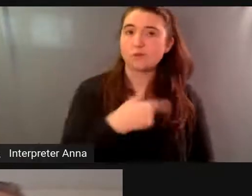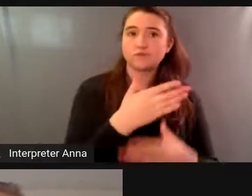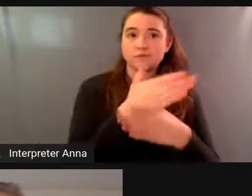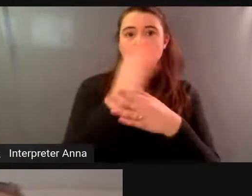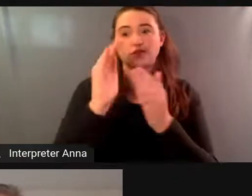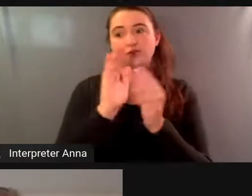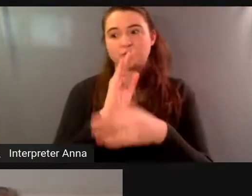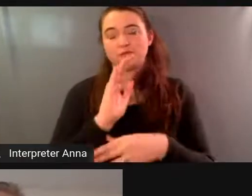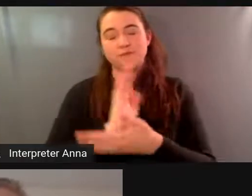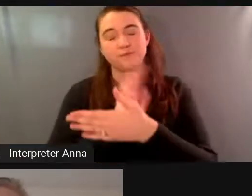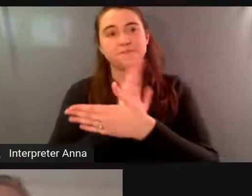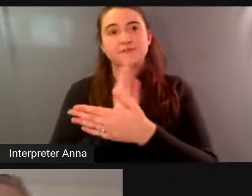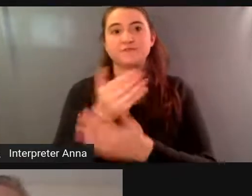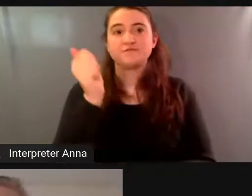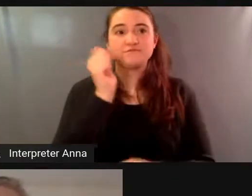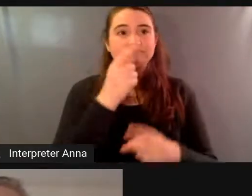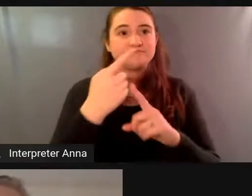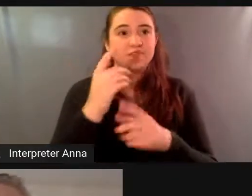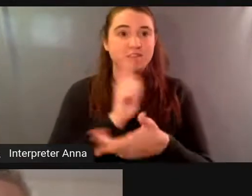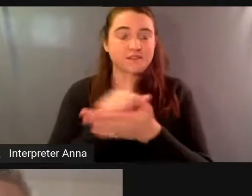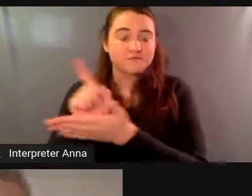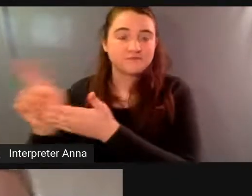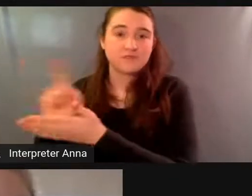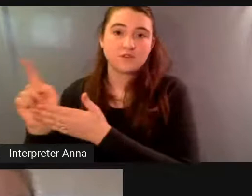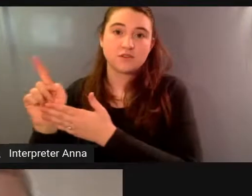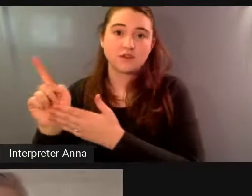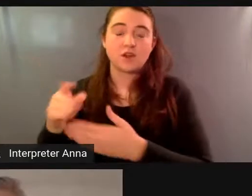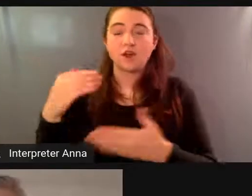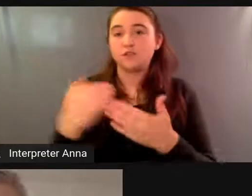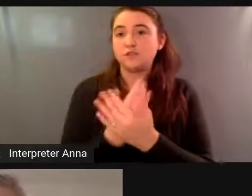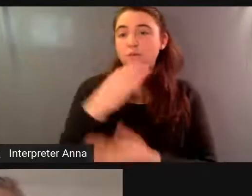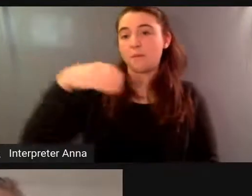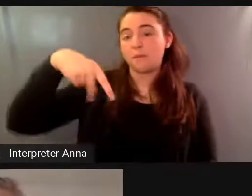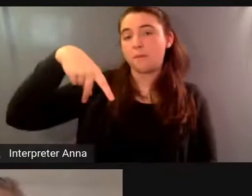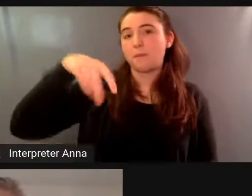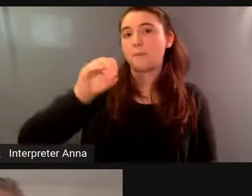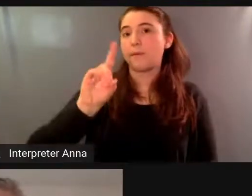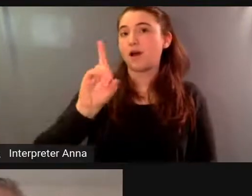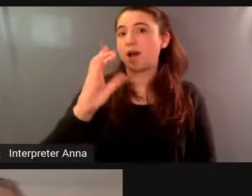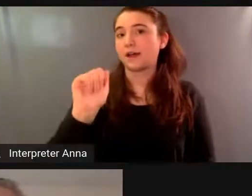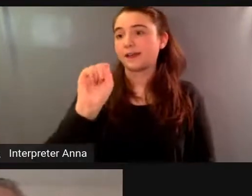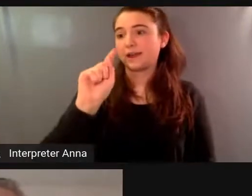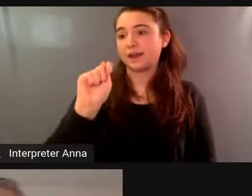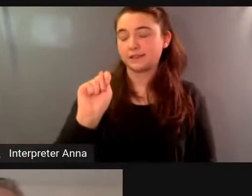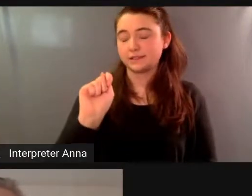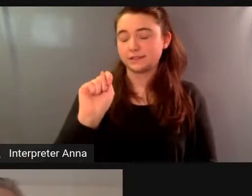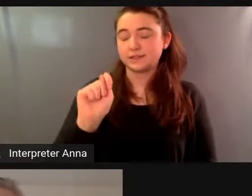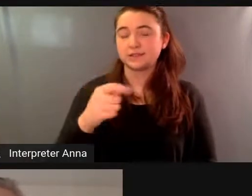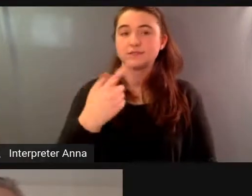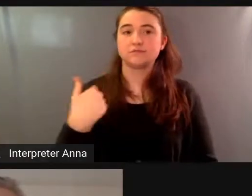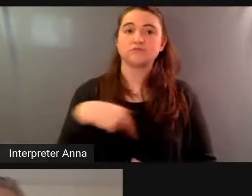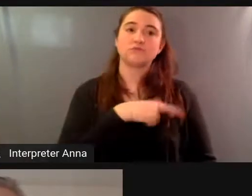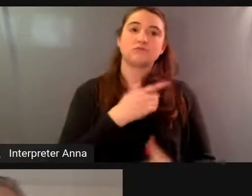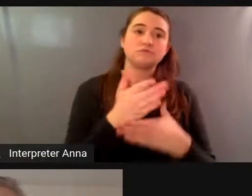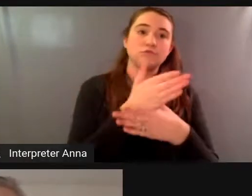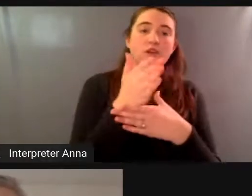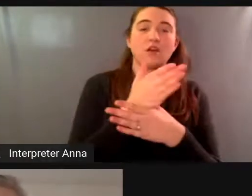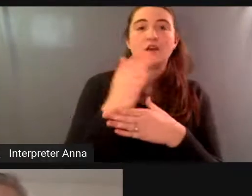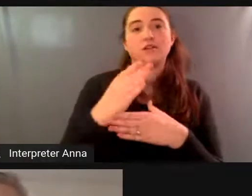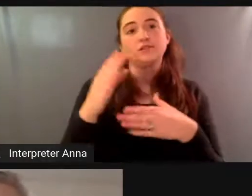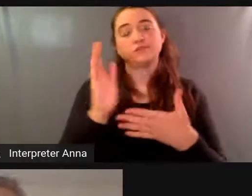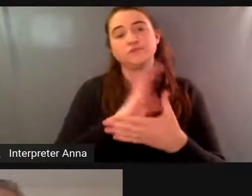podcast ideas to the forefront as well telling stories about what's happening locally around the covet epidemic here in midcoast maine